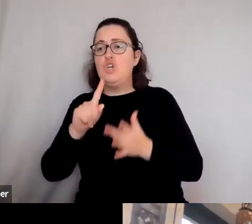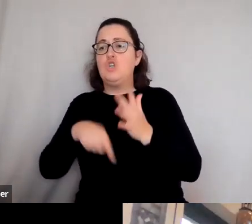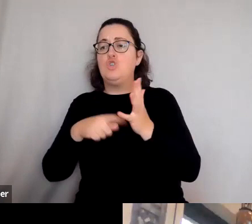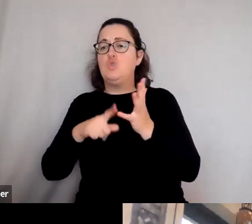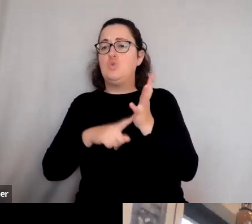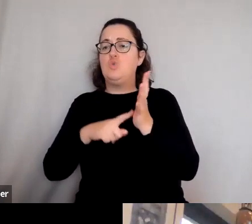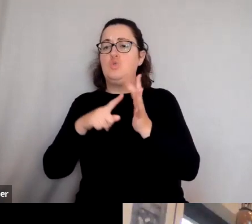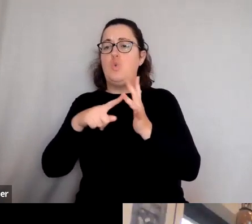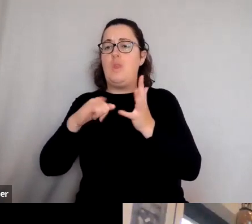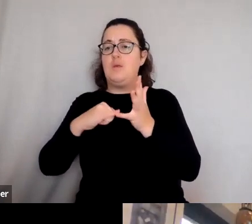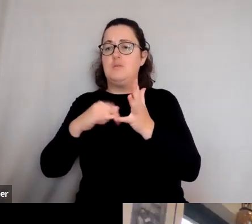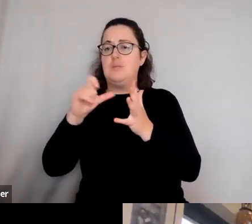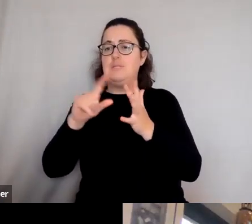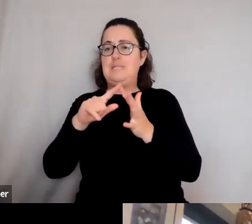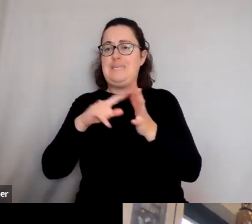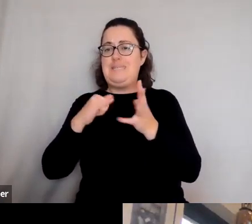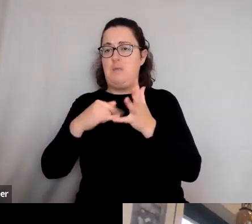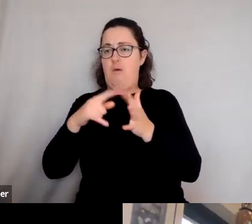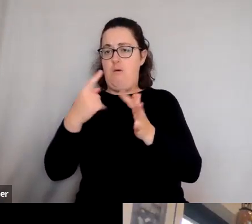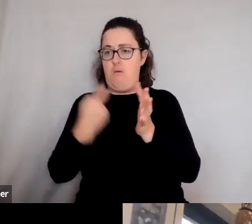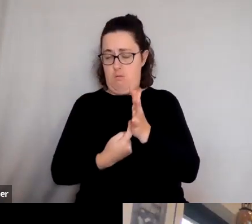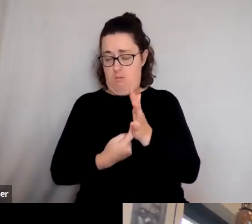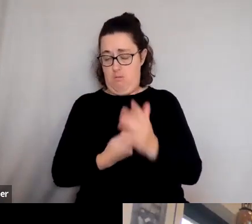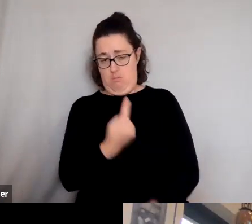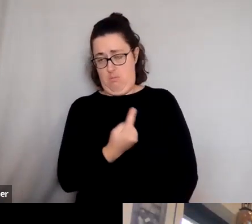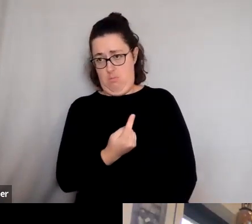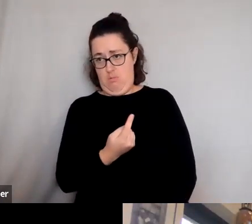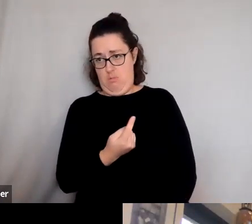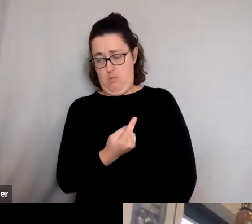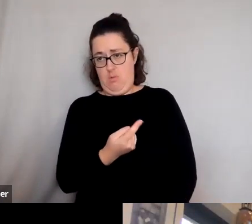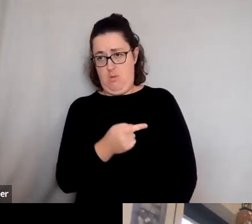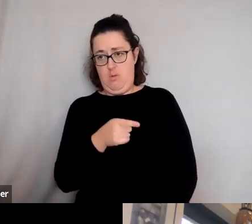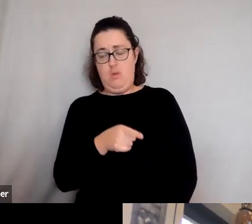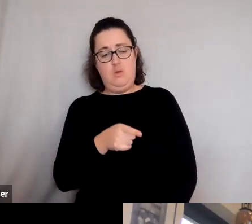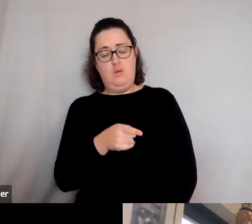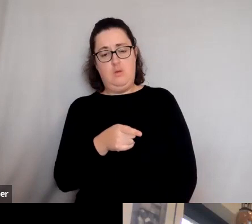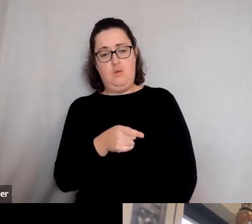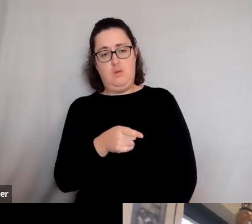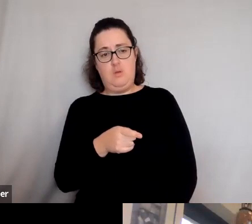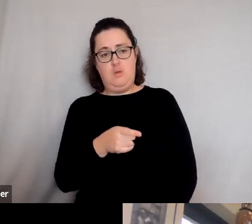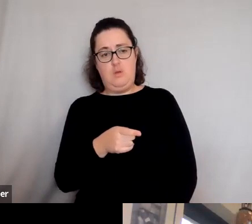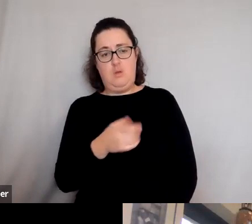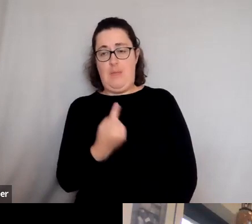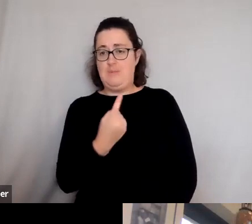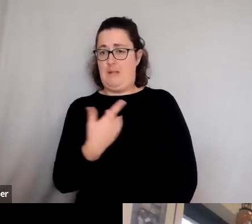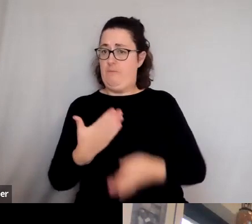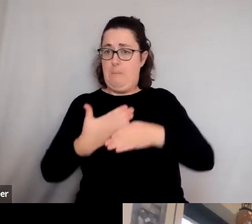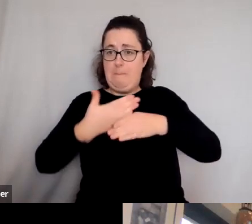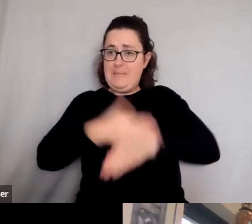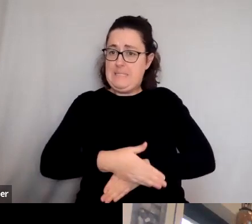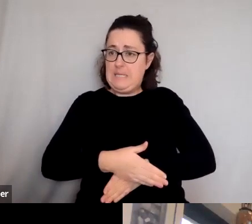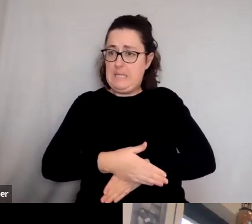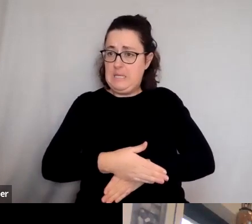according to one bit of evidence that we have, even Julius Caesar felt so busy that he